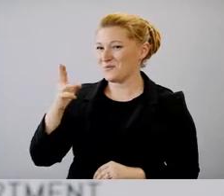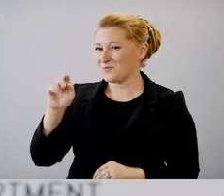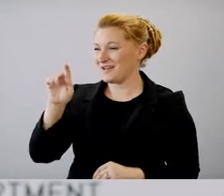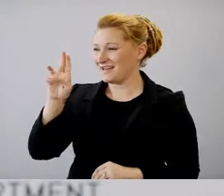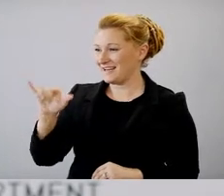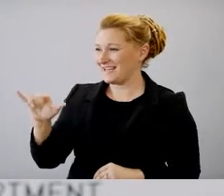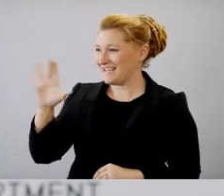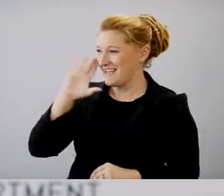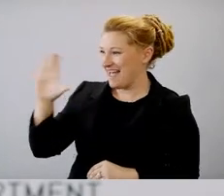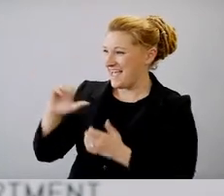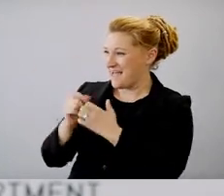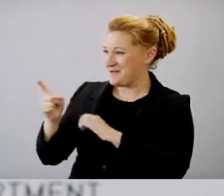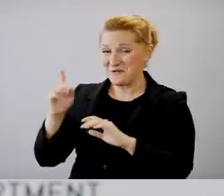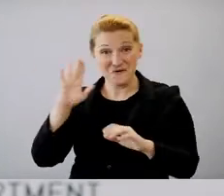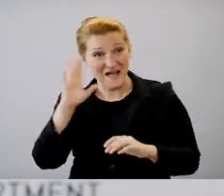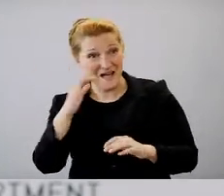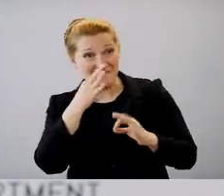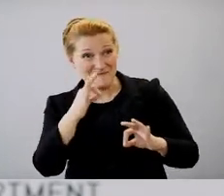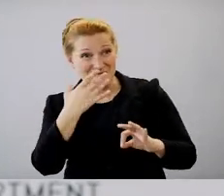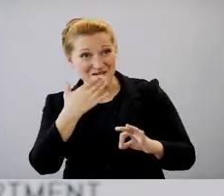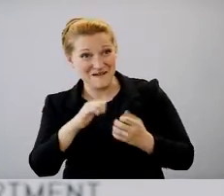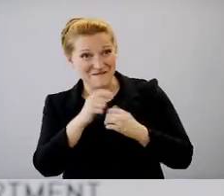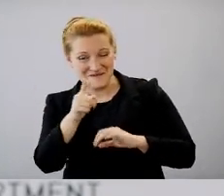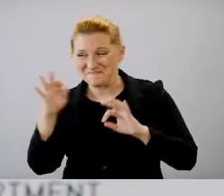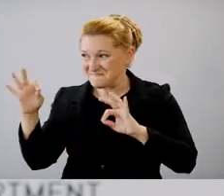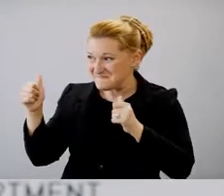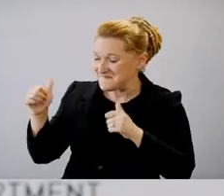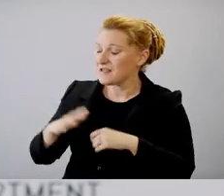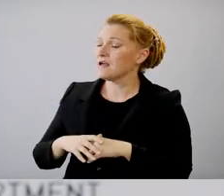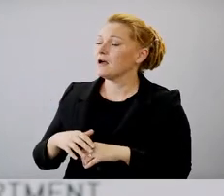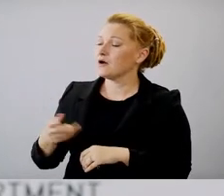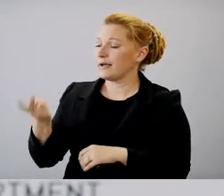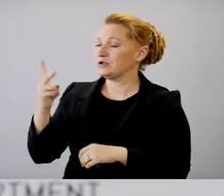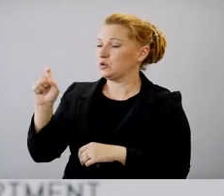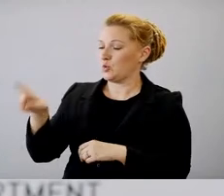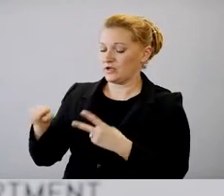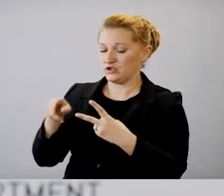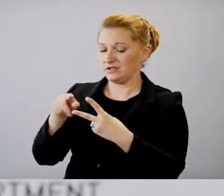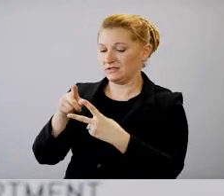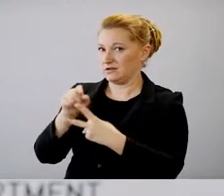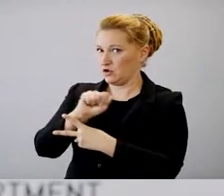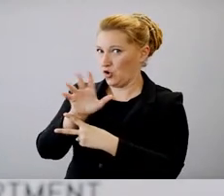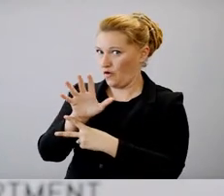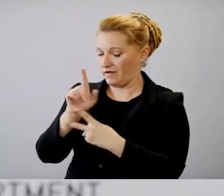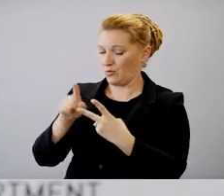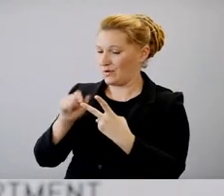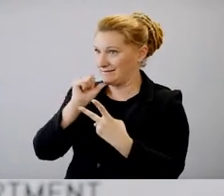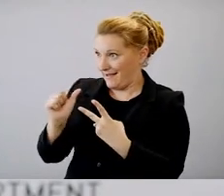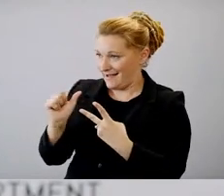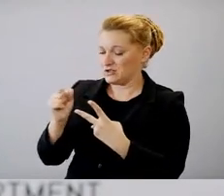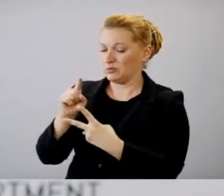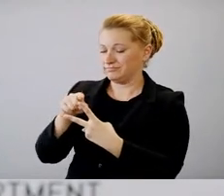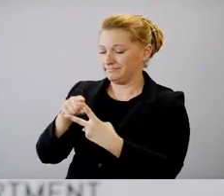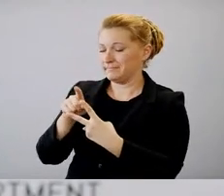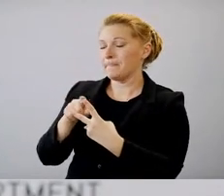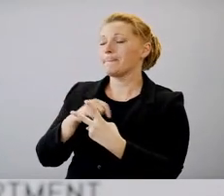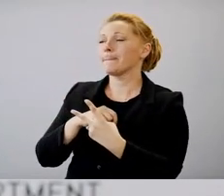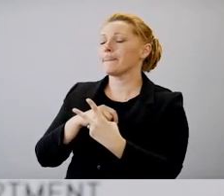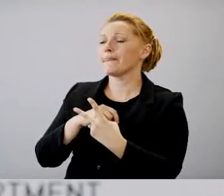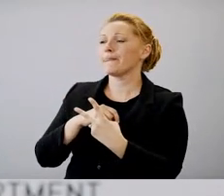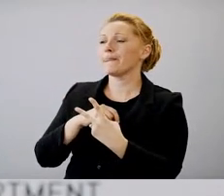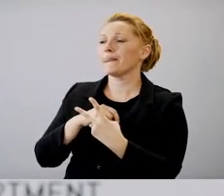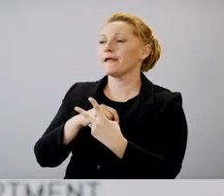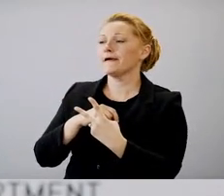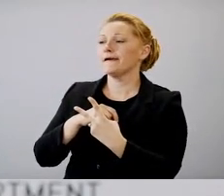you so much. Ben, how are you? I'm good. I have two questions. One's COVID and one isn't. So I'm going start with COVID. I know you've said,